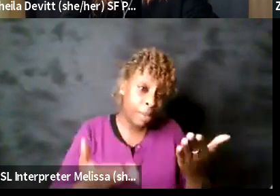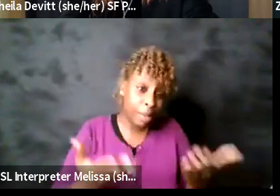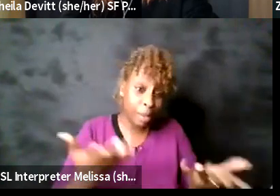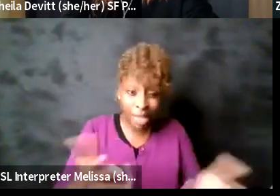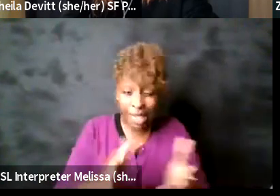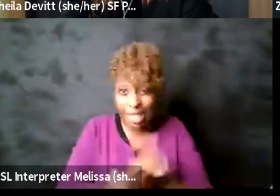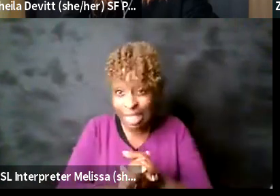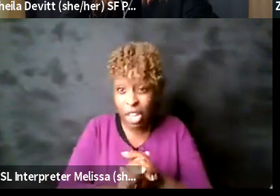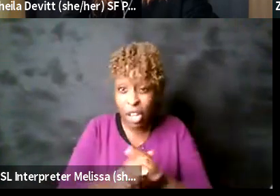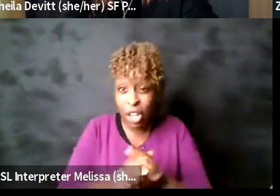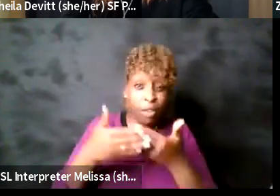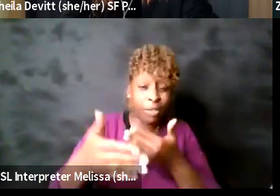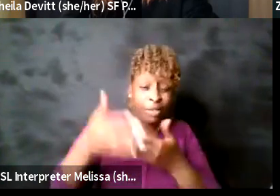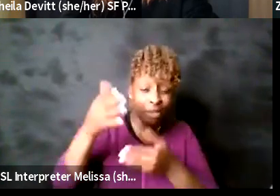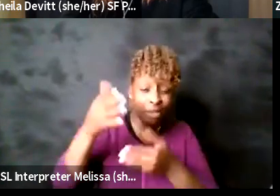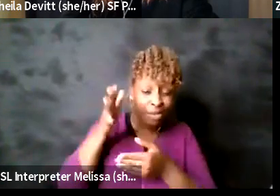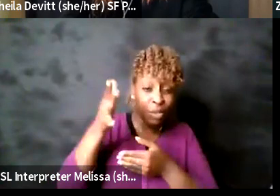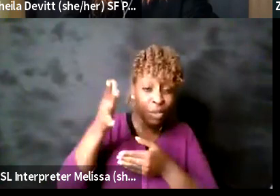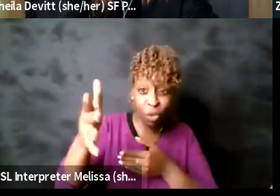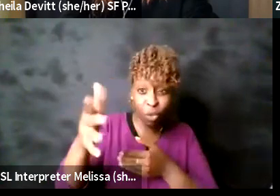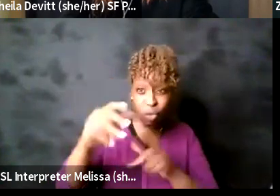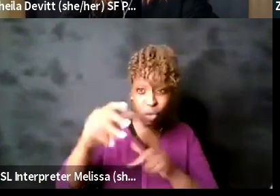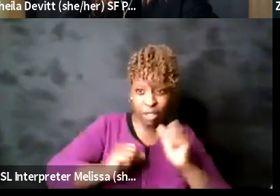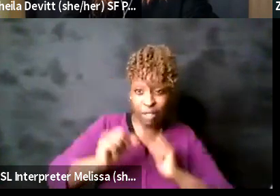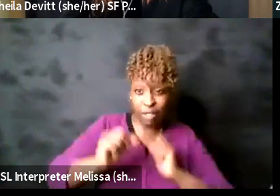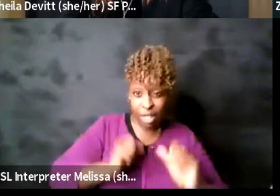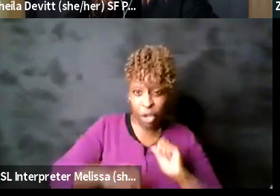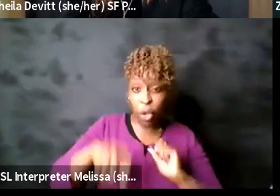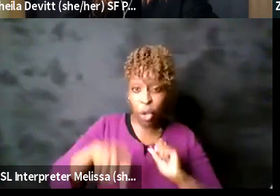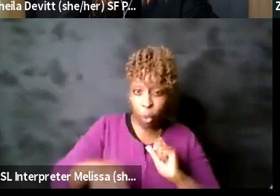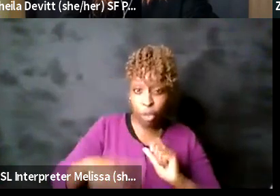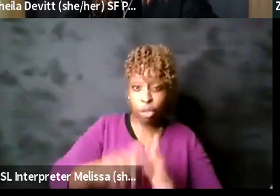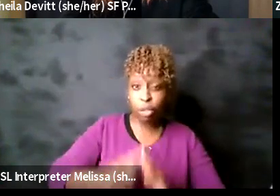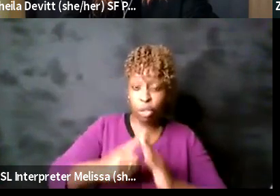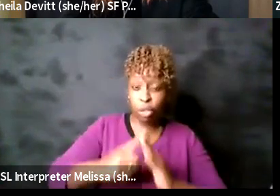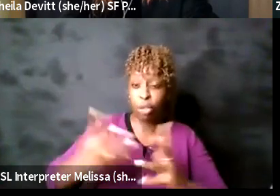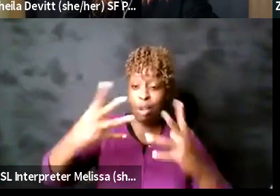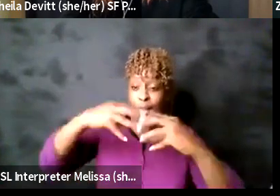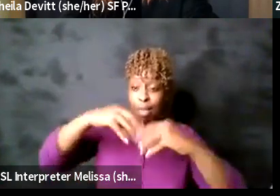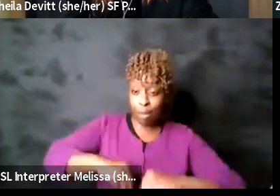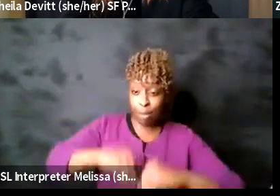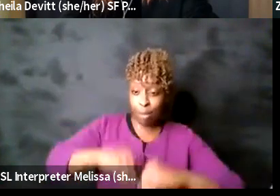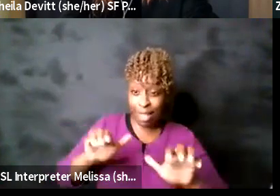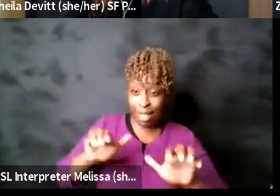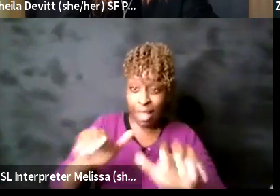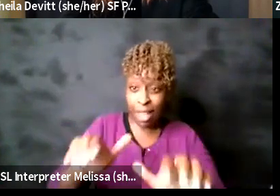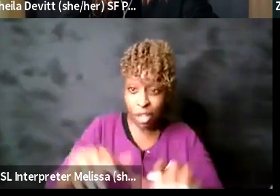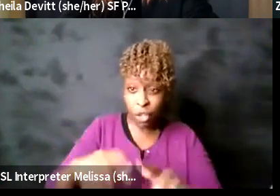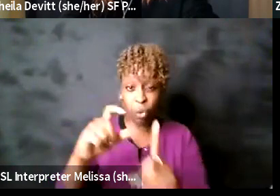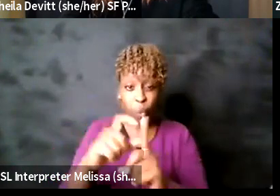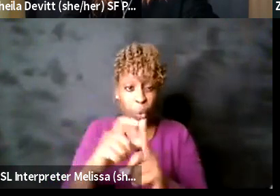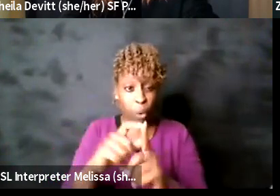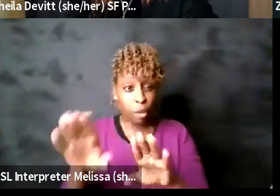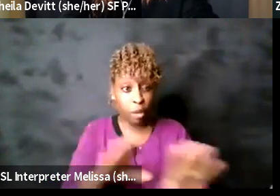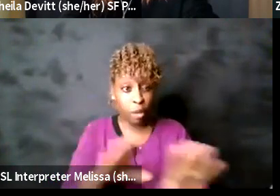little starting here we start implementing actions and and words and behaviors that say we can bring this down a notch and we can